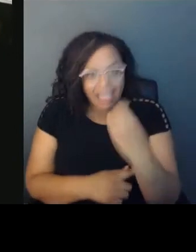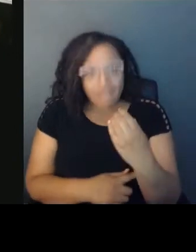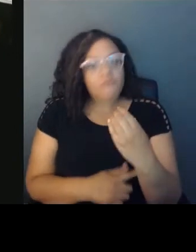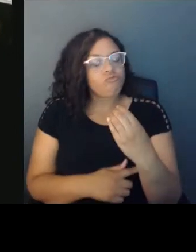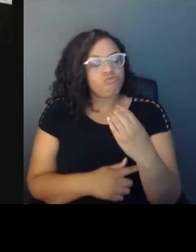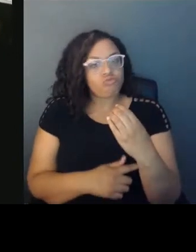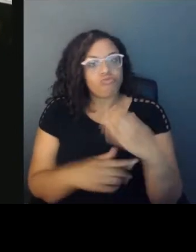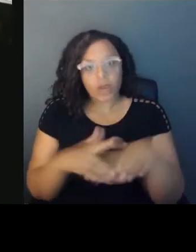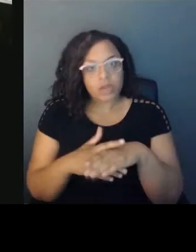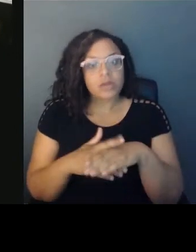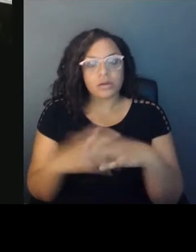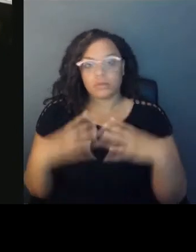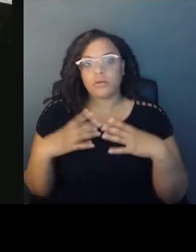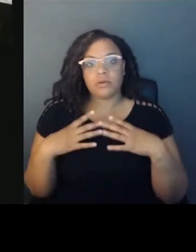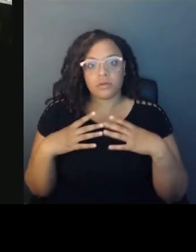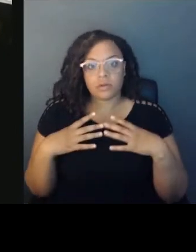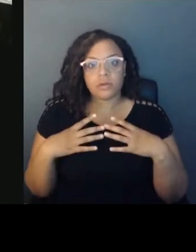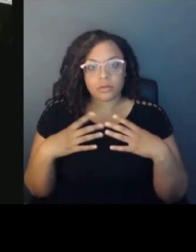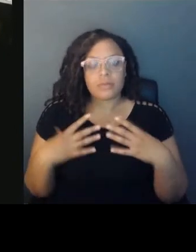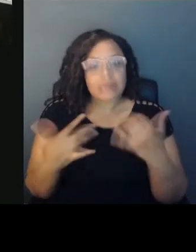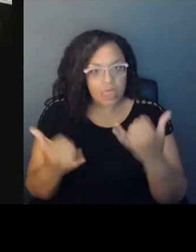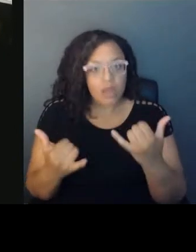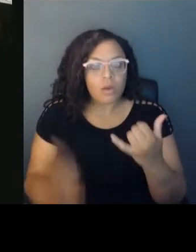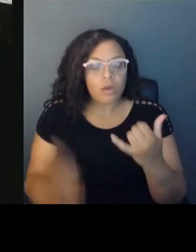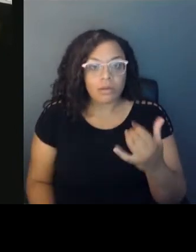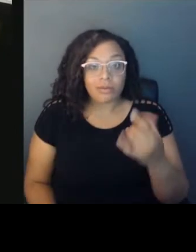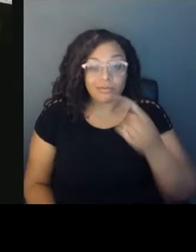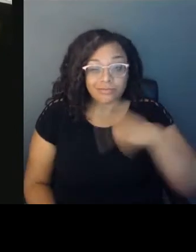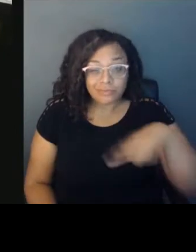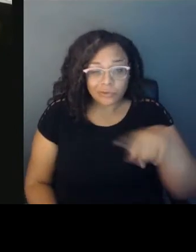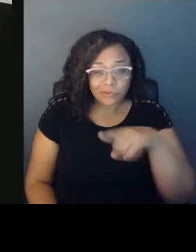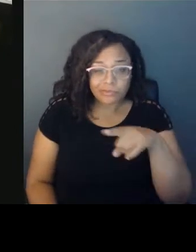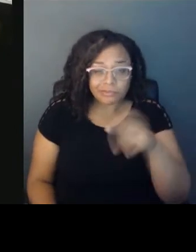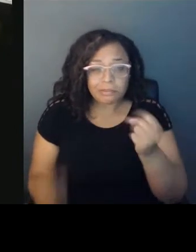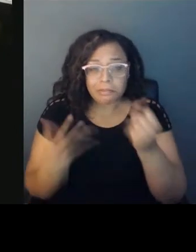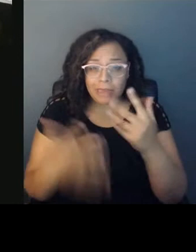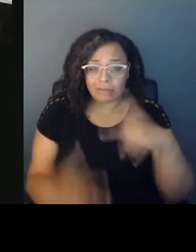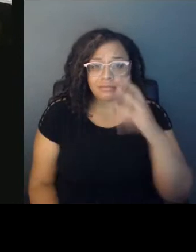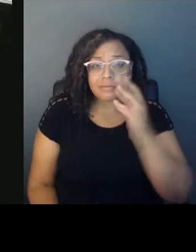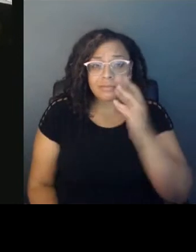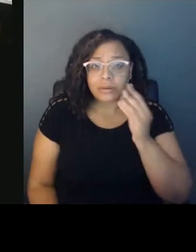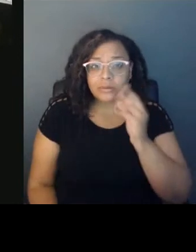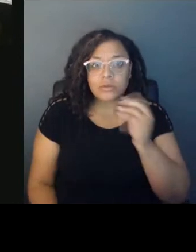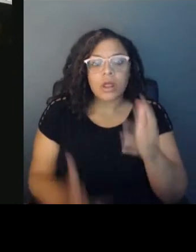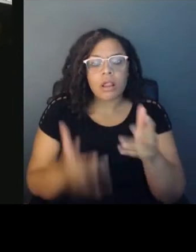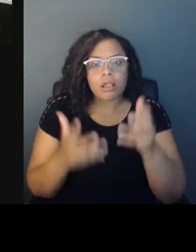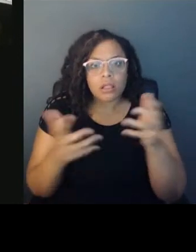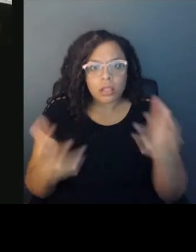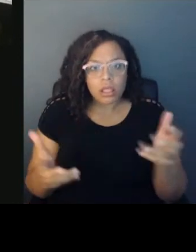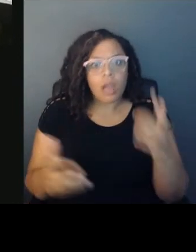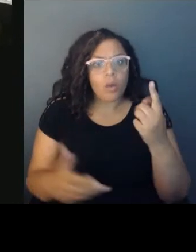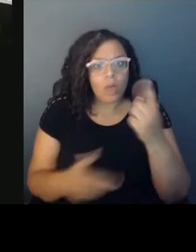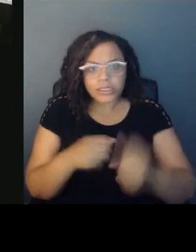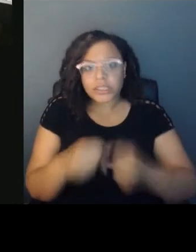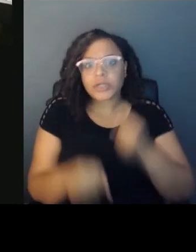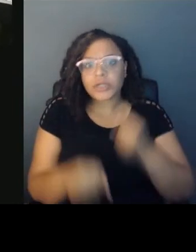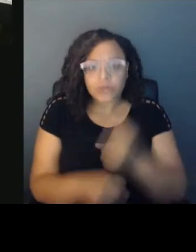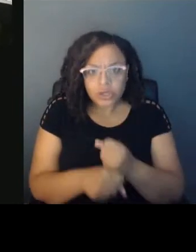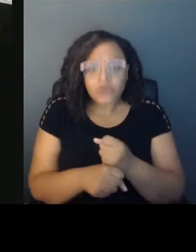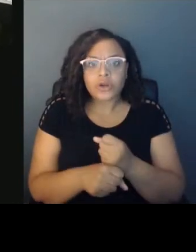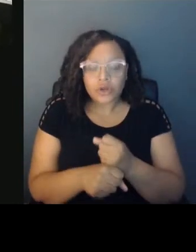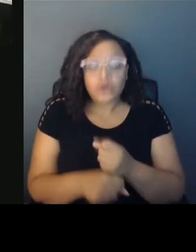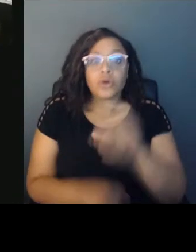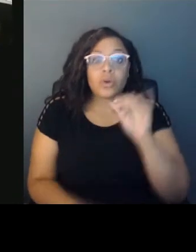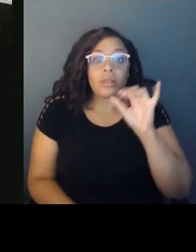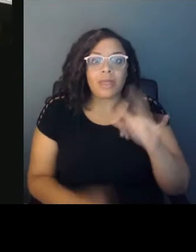many of us have gone through a lot in the last year. And it's really, like I said, done, made me do some reframing. Like what is